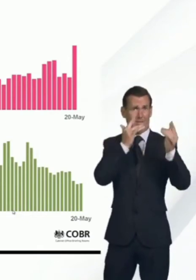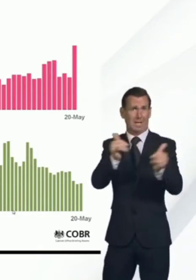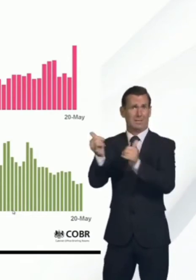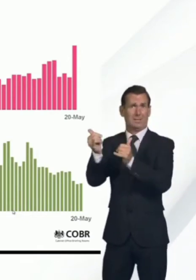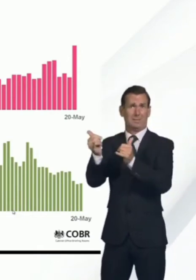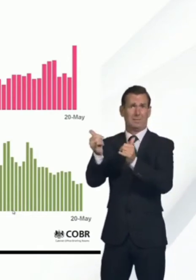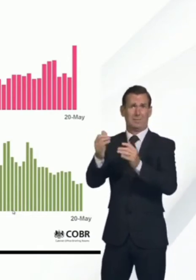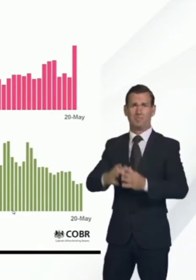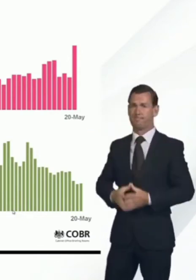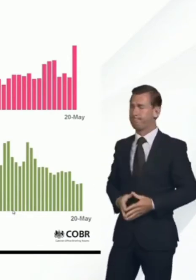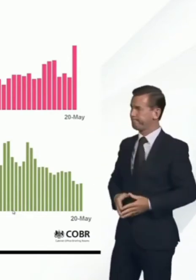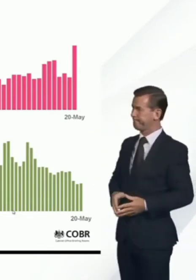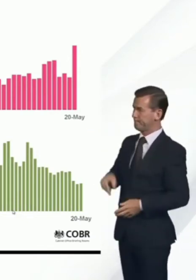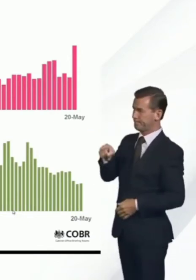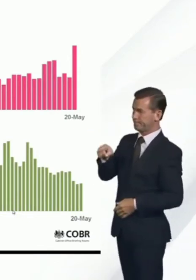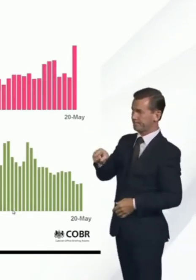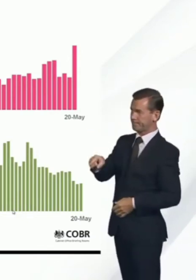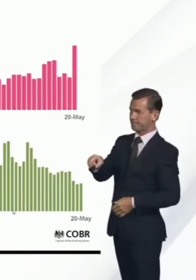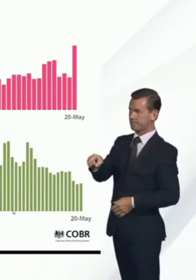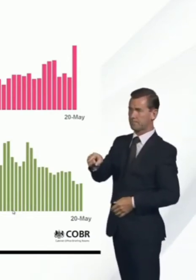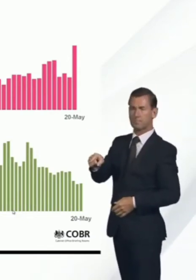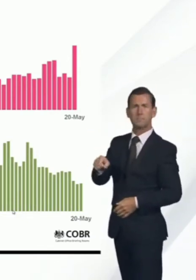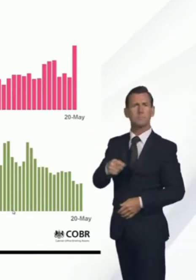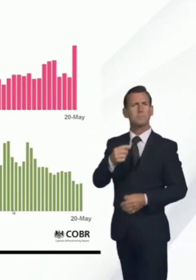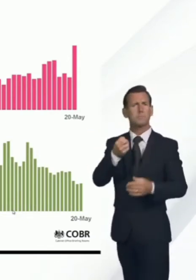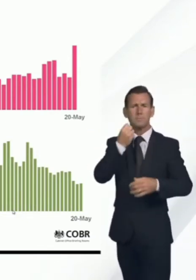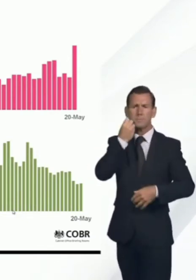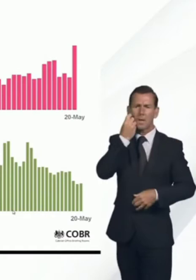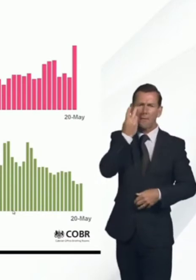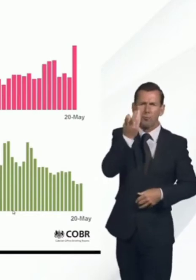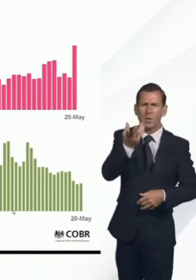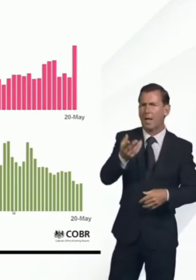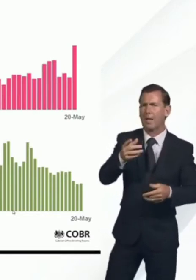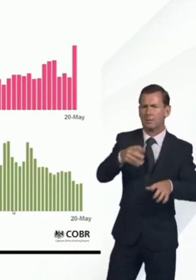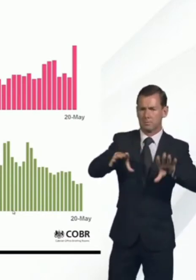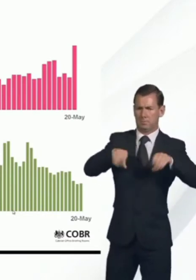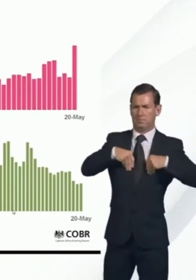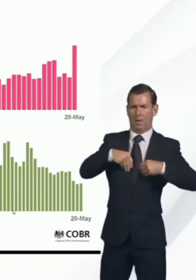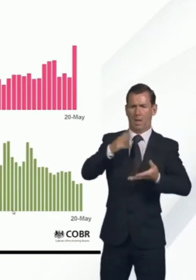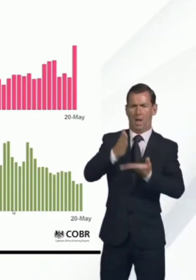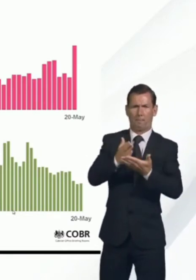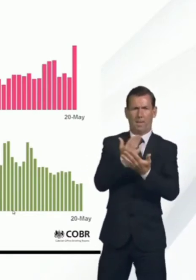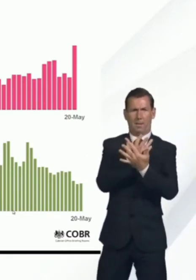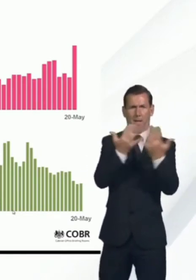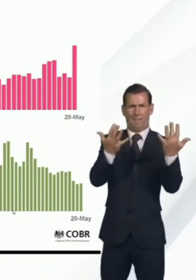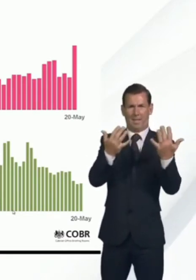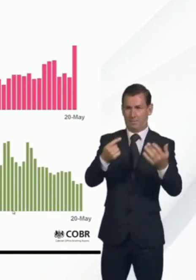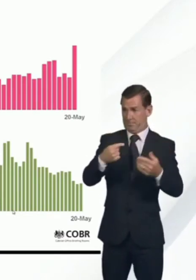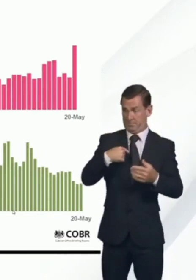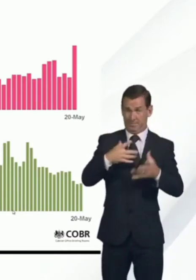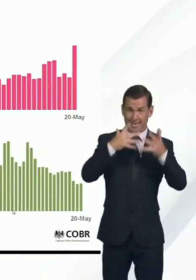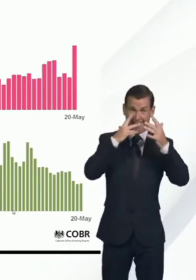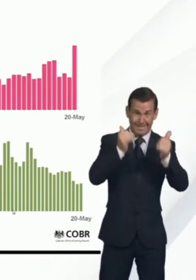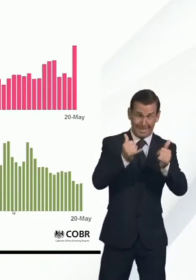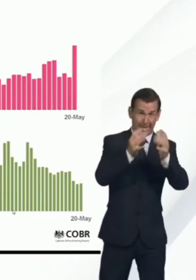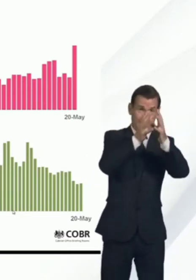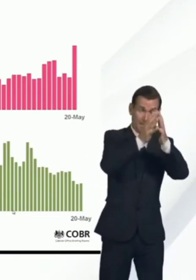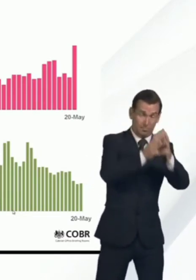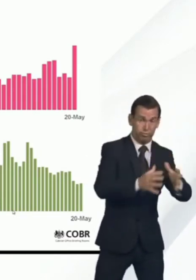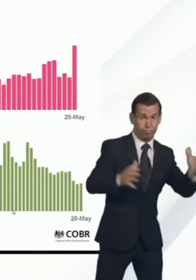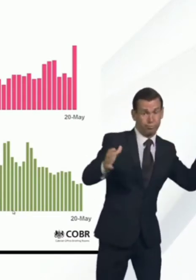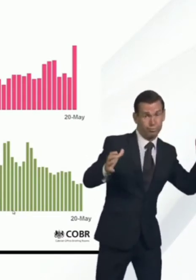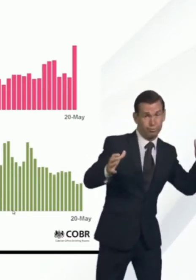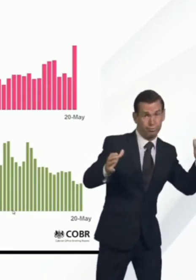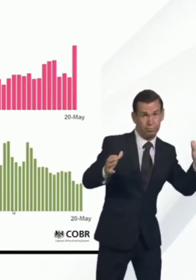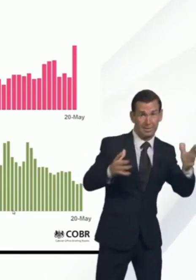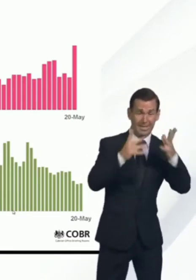In the lower graph, you can see the number of daily confirmed cases. And again, as I've said recently, that although the testing capacity has increased and the